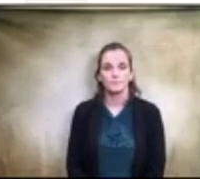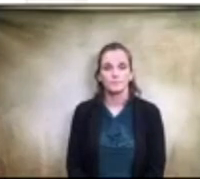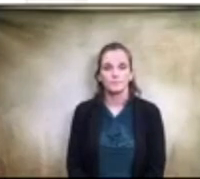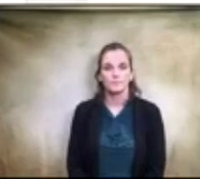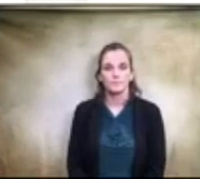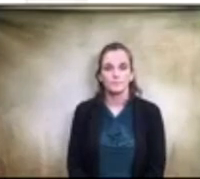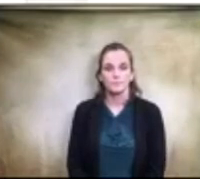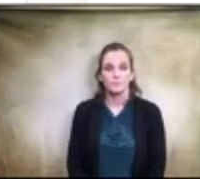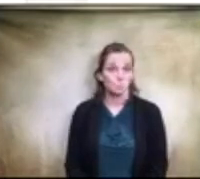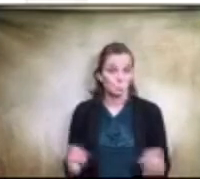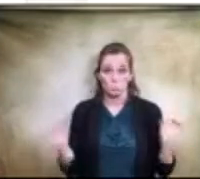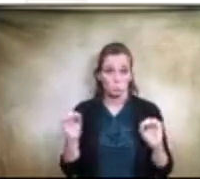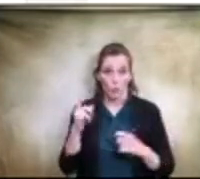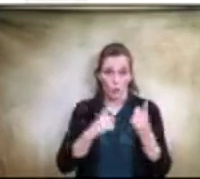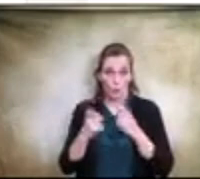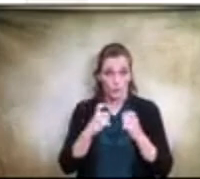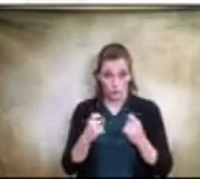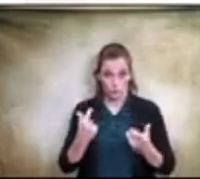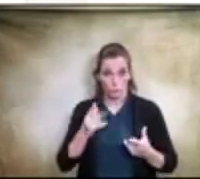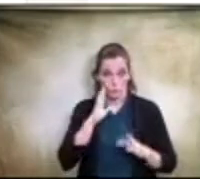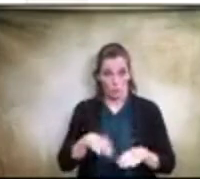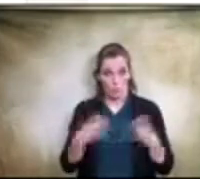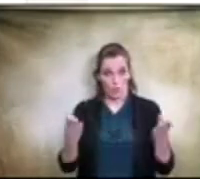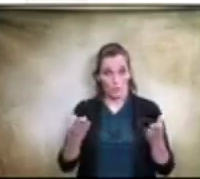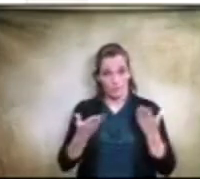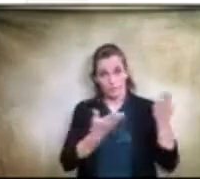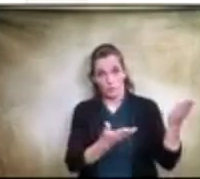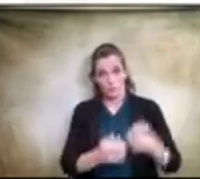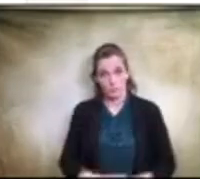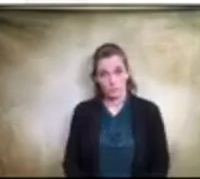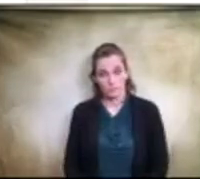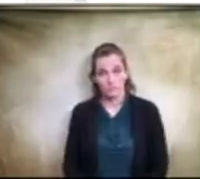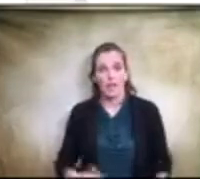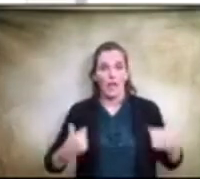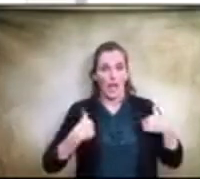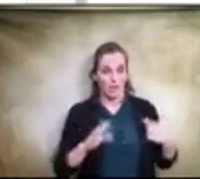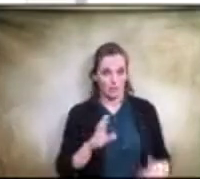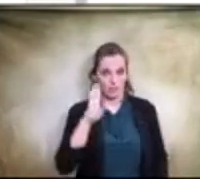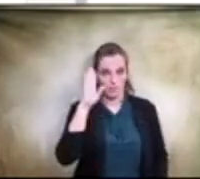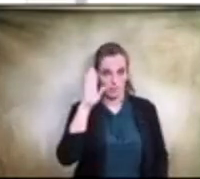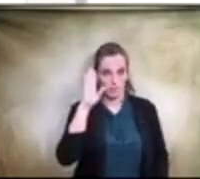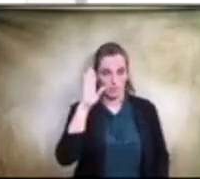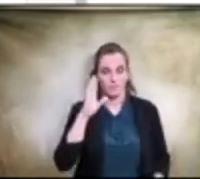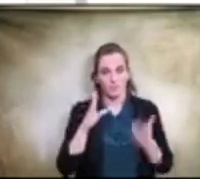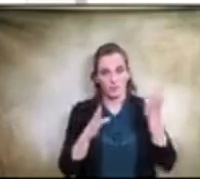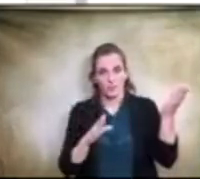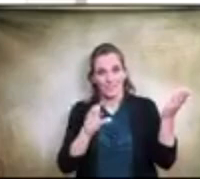there's no questions i'll entertain a motion i'll move to for item 610